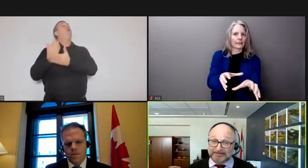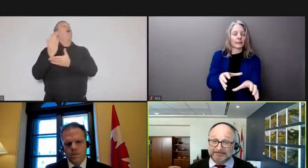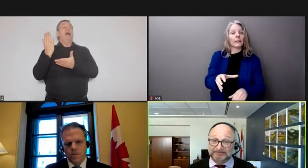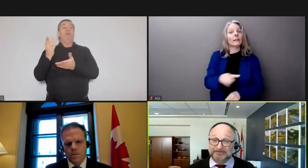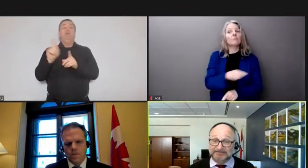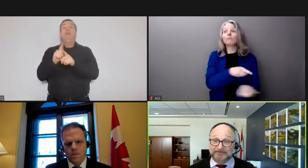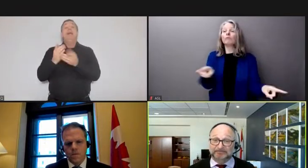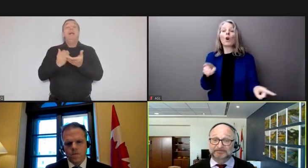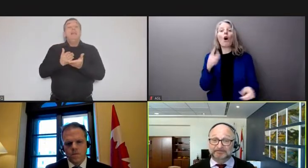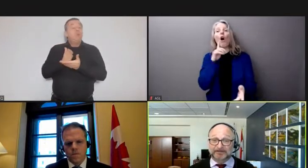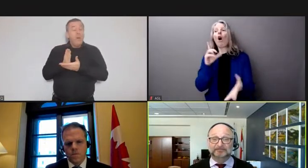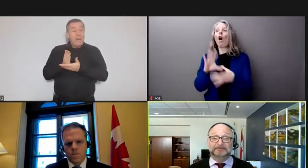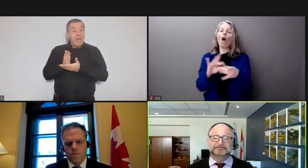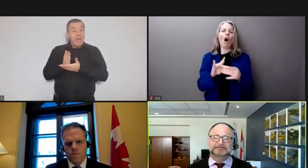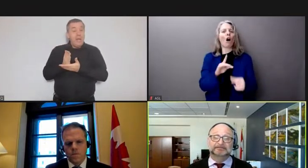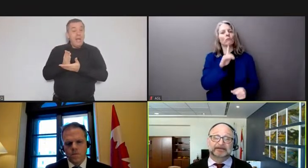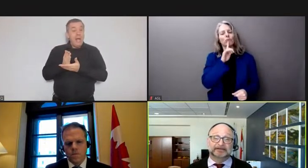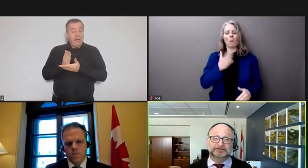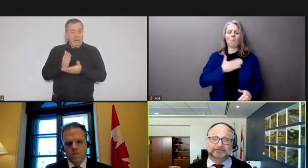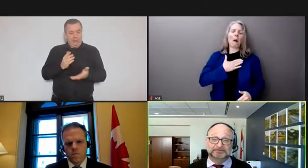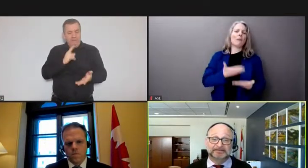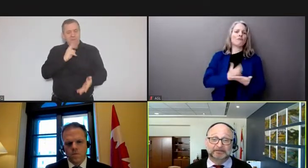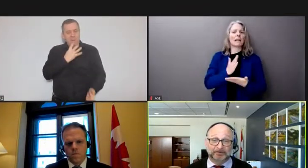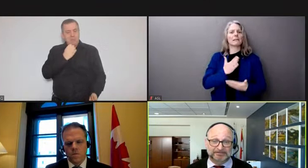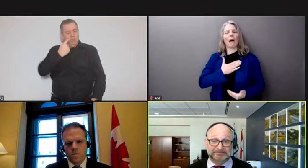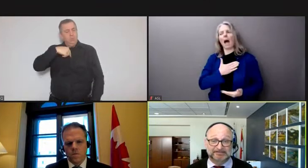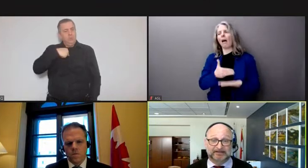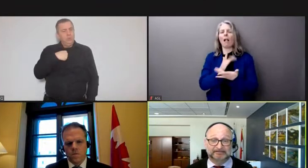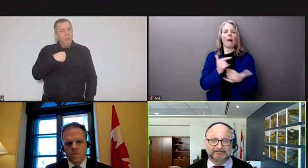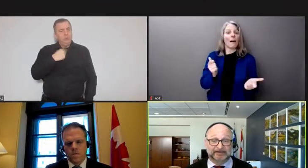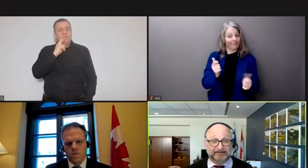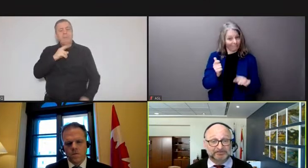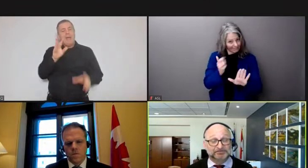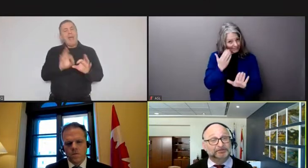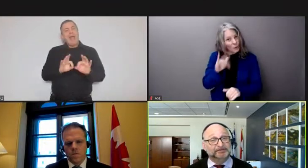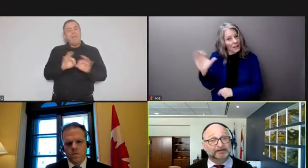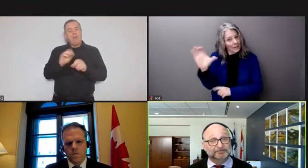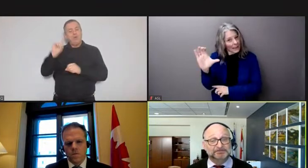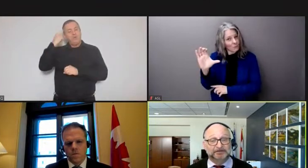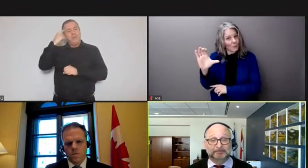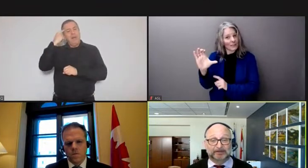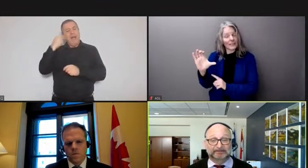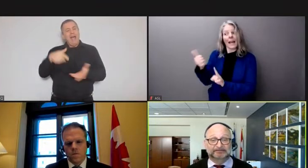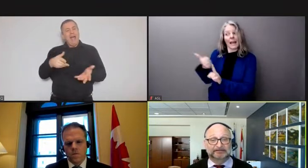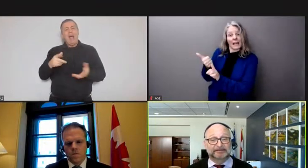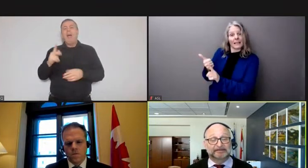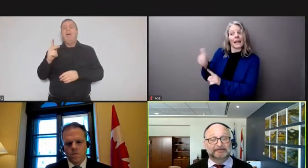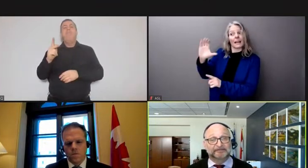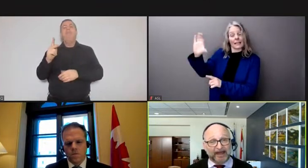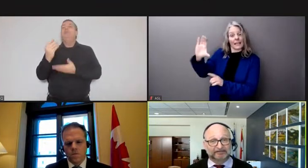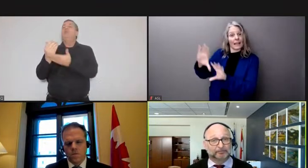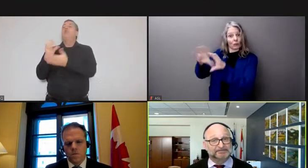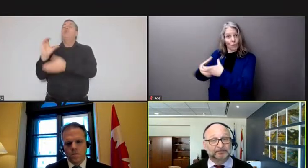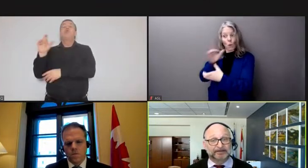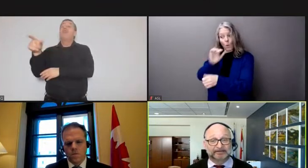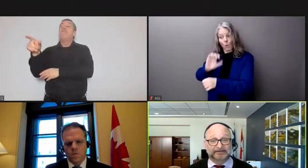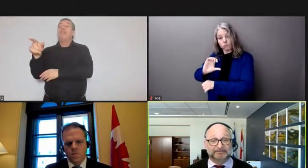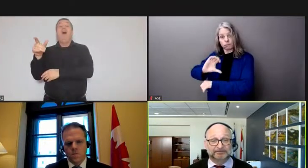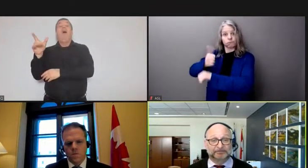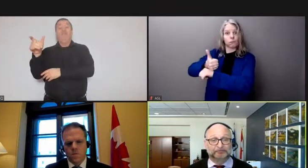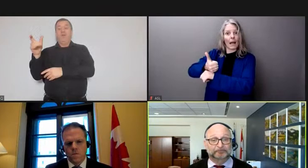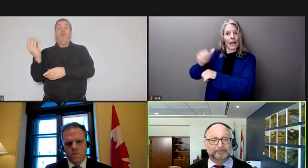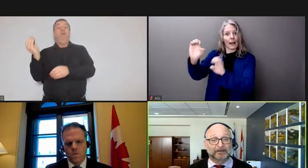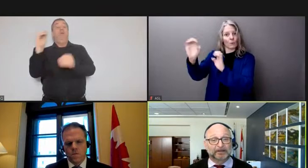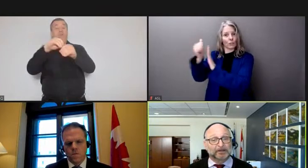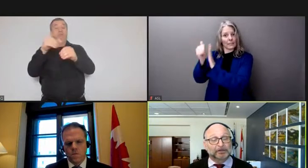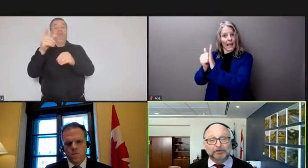progressive conservative government that introduced the emergencies act and ensured that it was charter compliant that was the right thing to